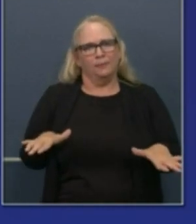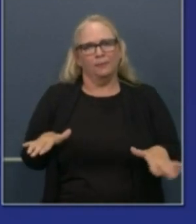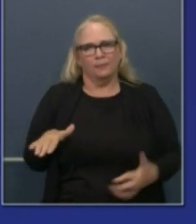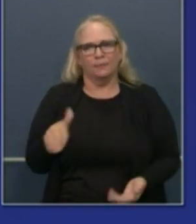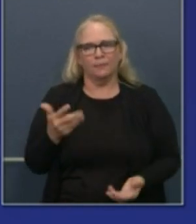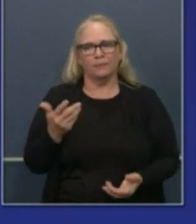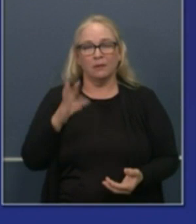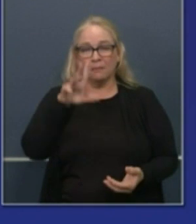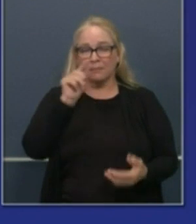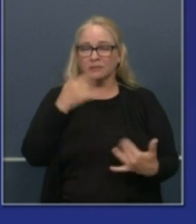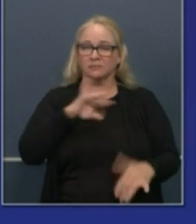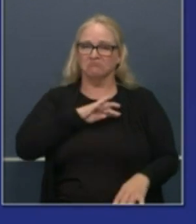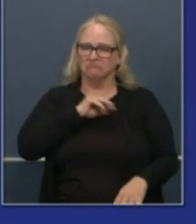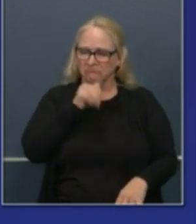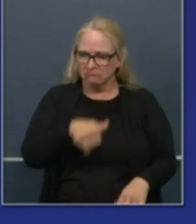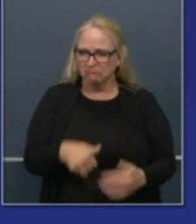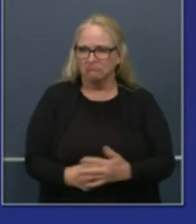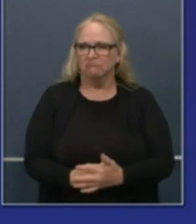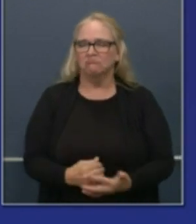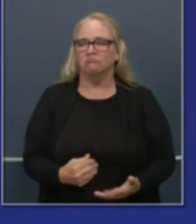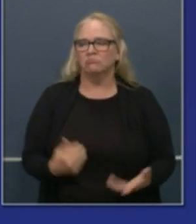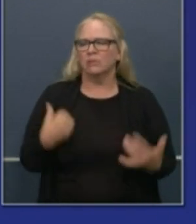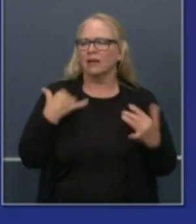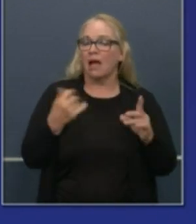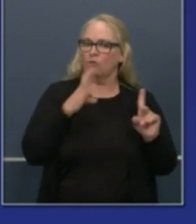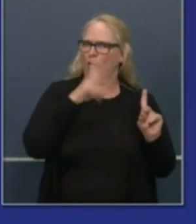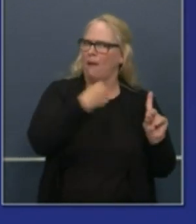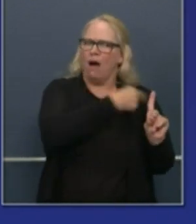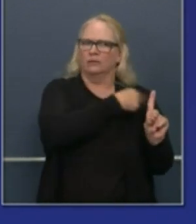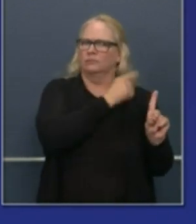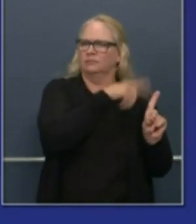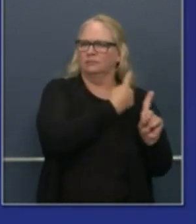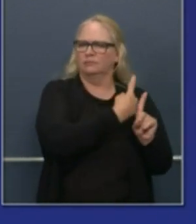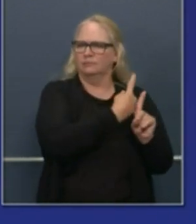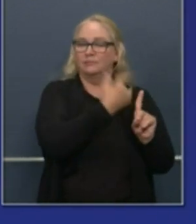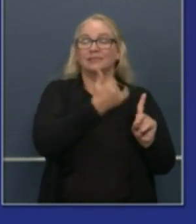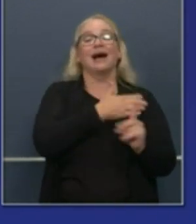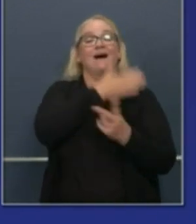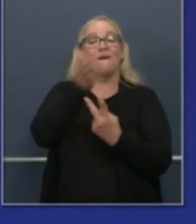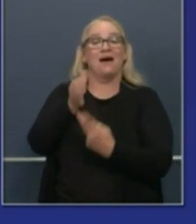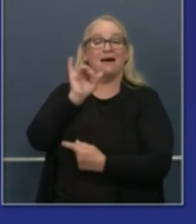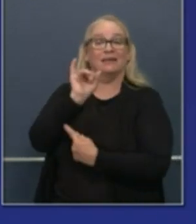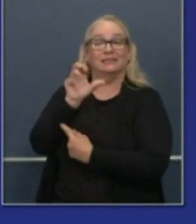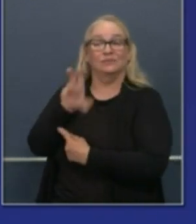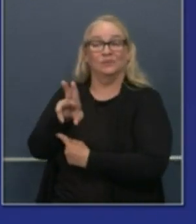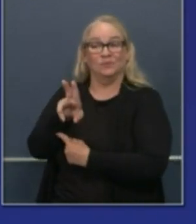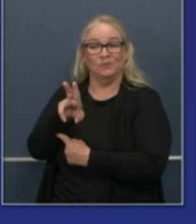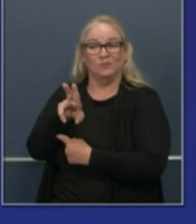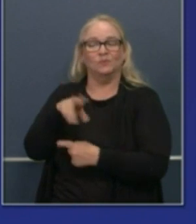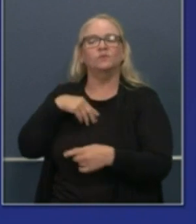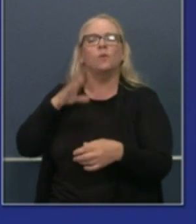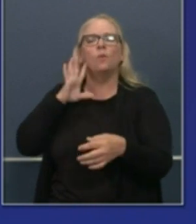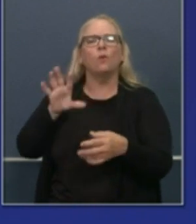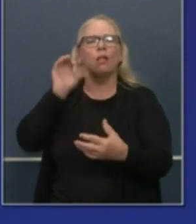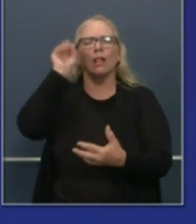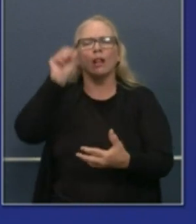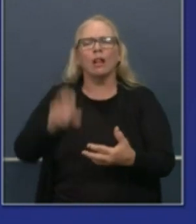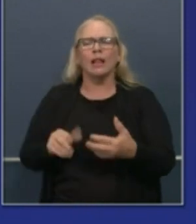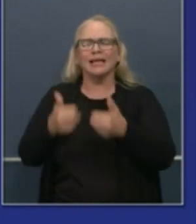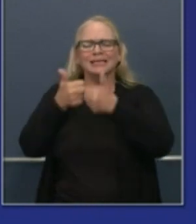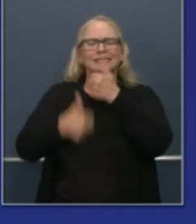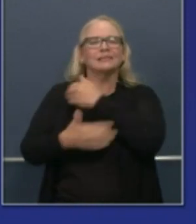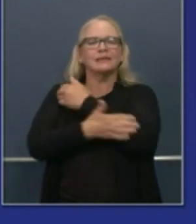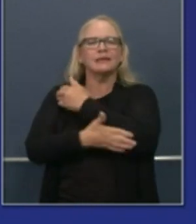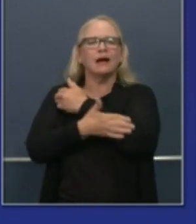walk through not just hospitalizations but ICUs and then start breaking things down by county. Remember these numbers are statewide